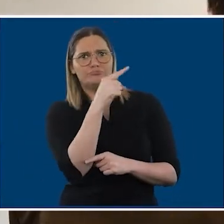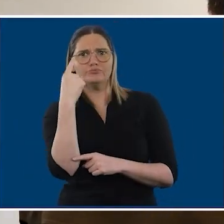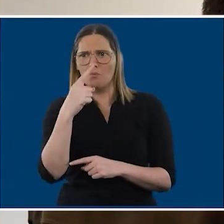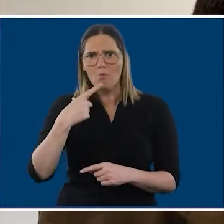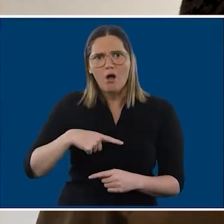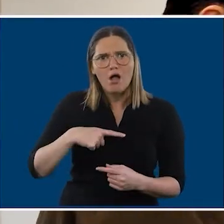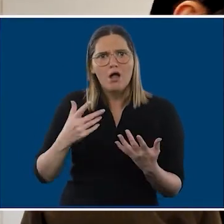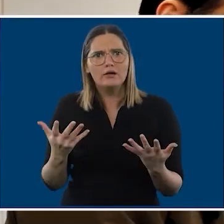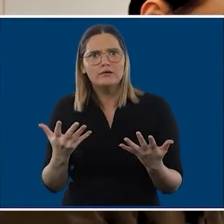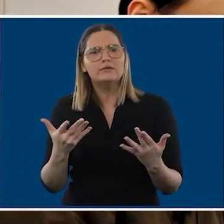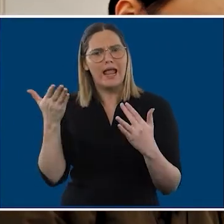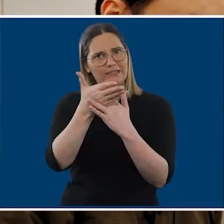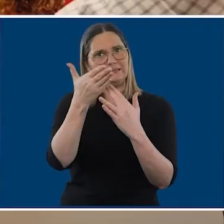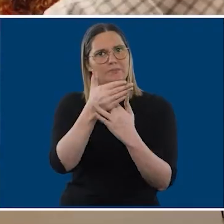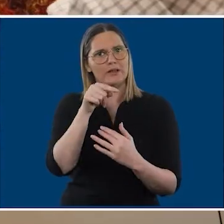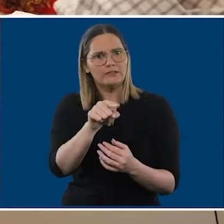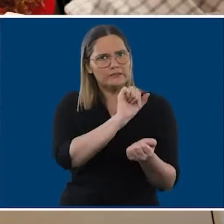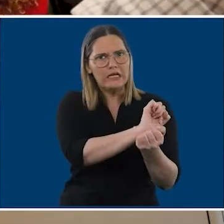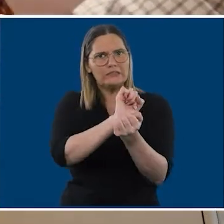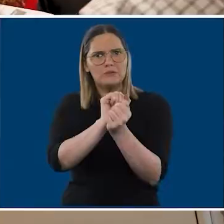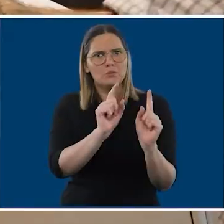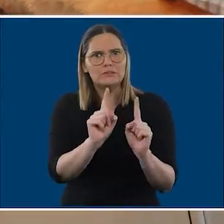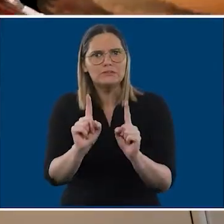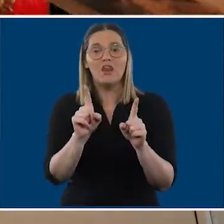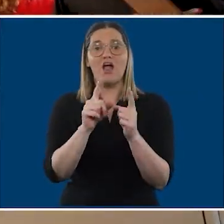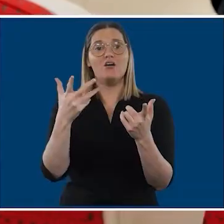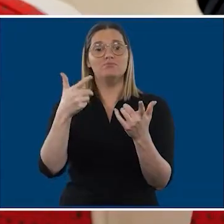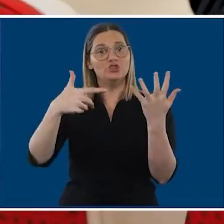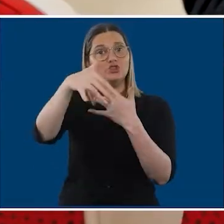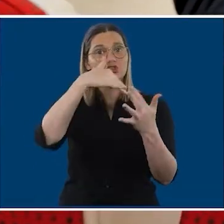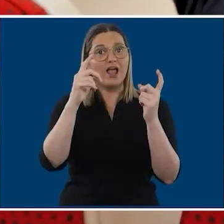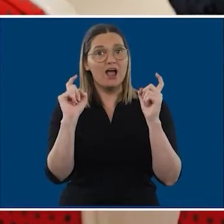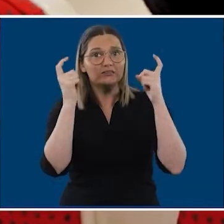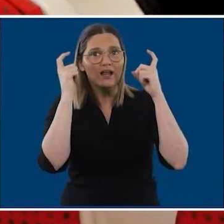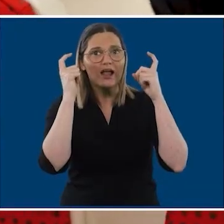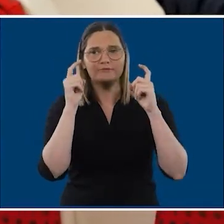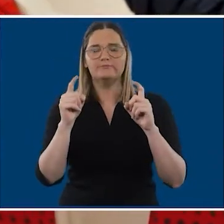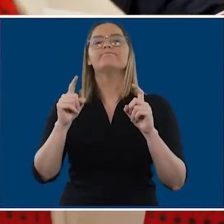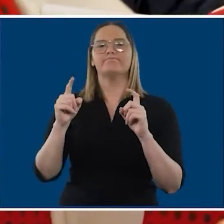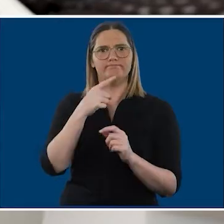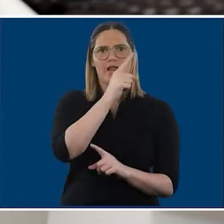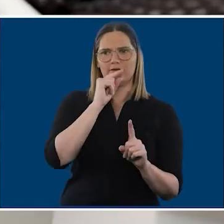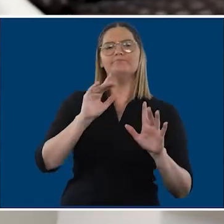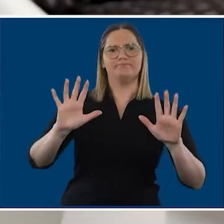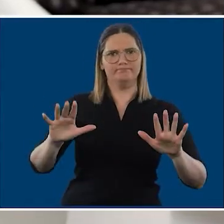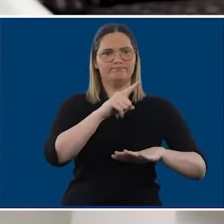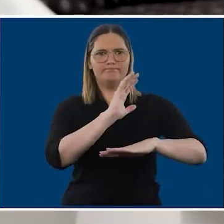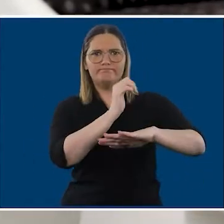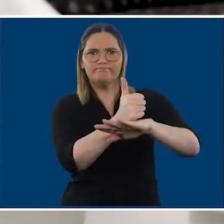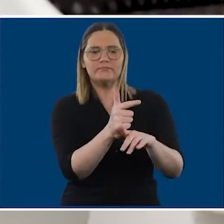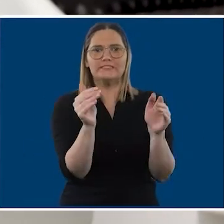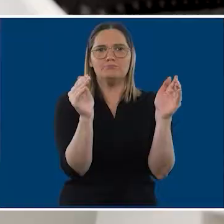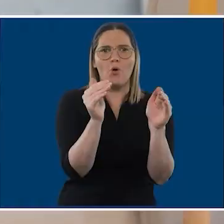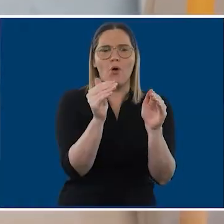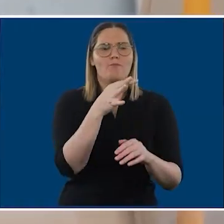What's making it accessible for people who have social anxiety. There's little tiny pockets of space where we